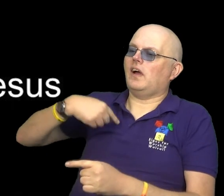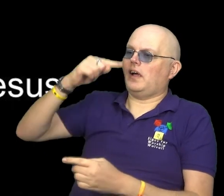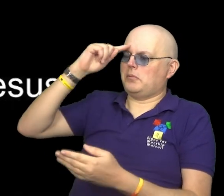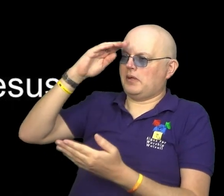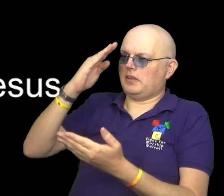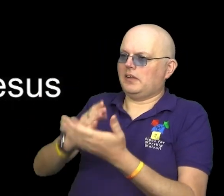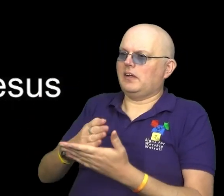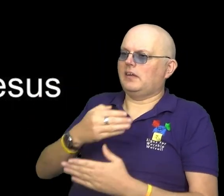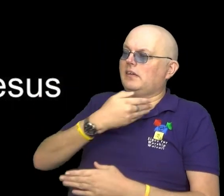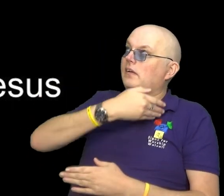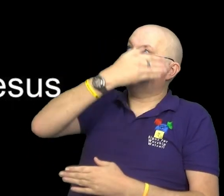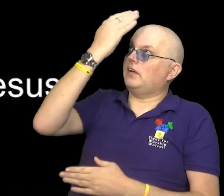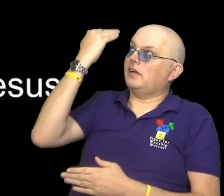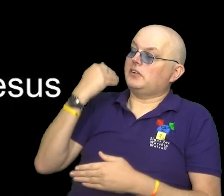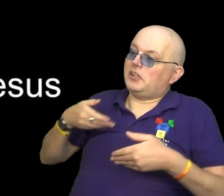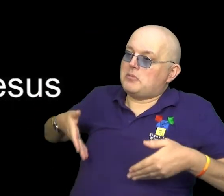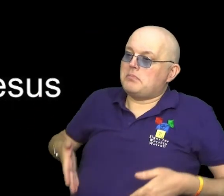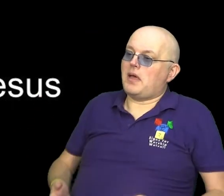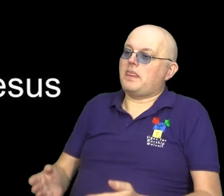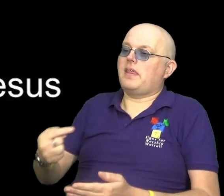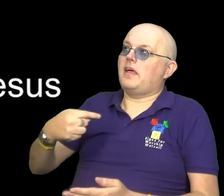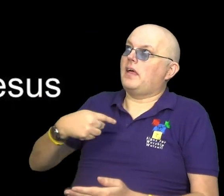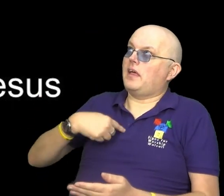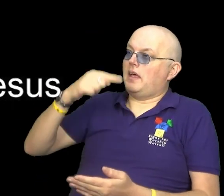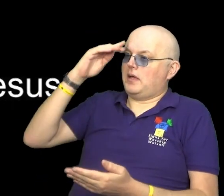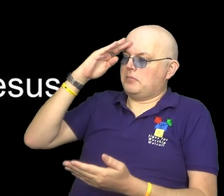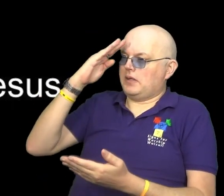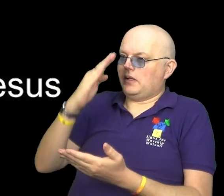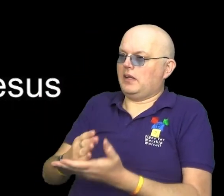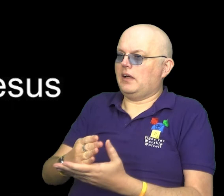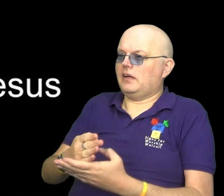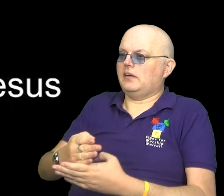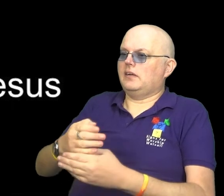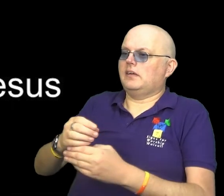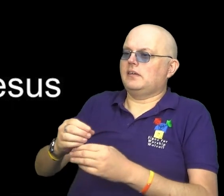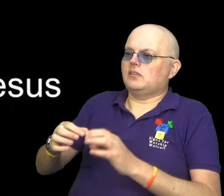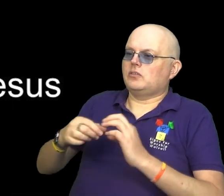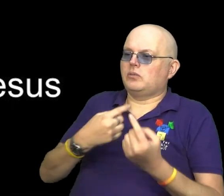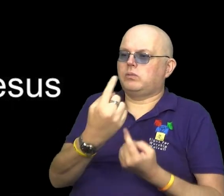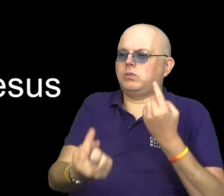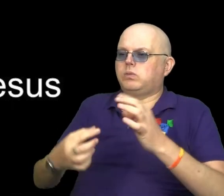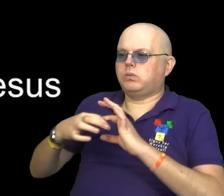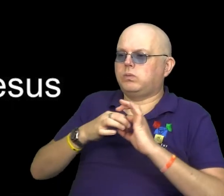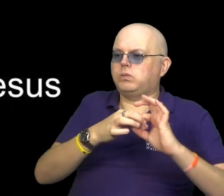believe in Christ the Son, I believe in the Holy Spirit,